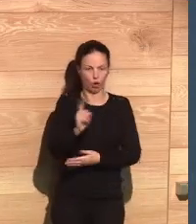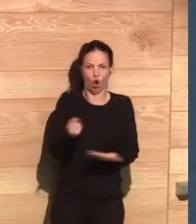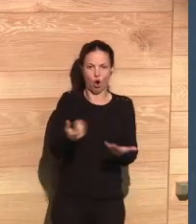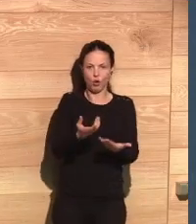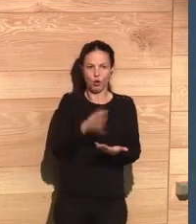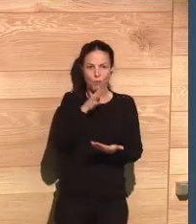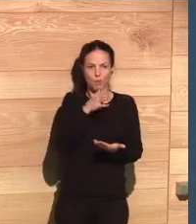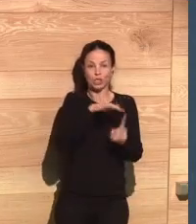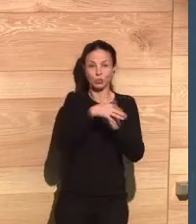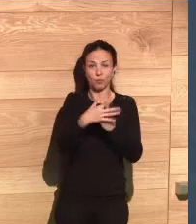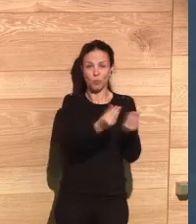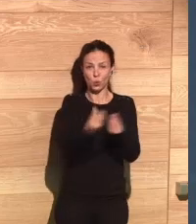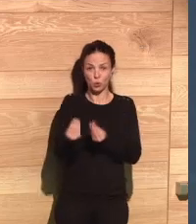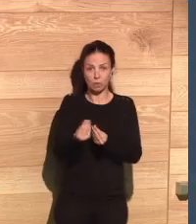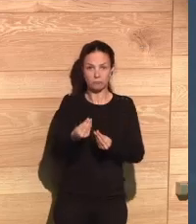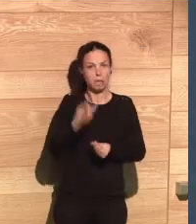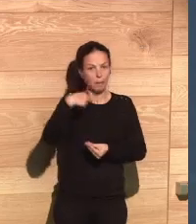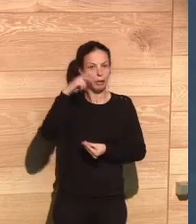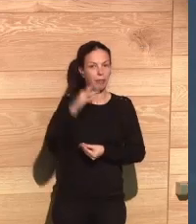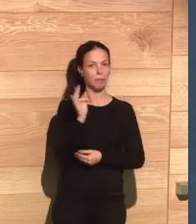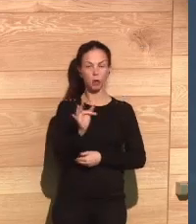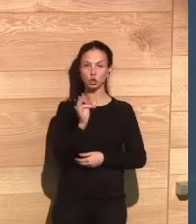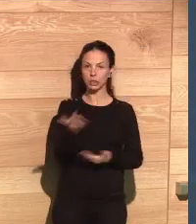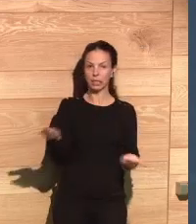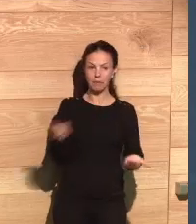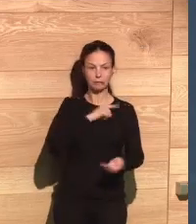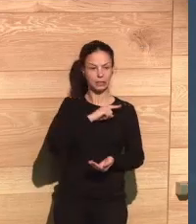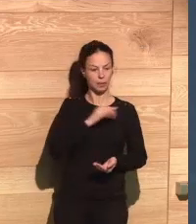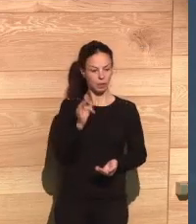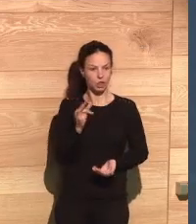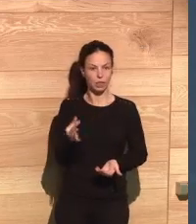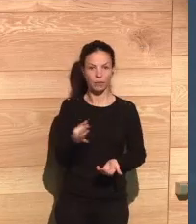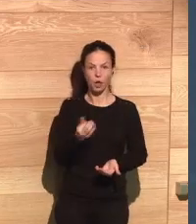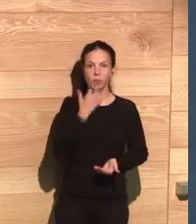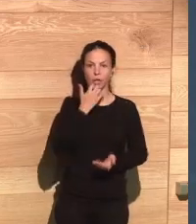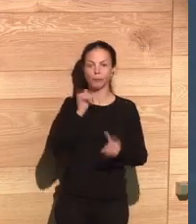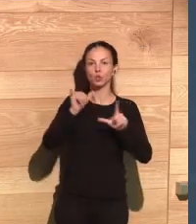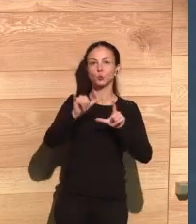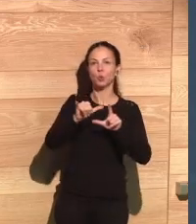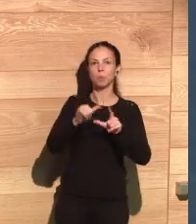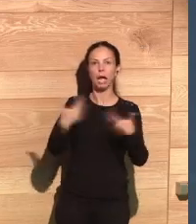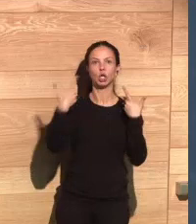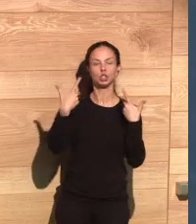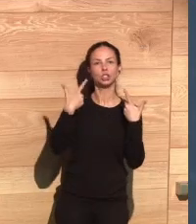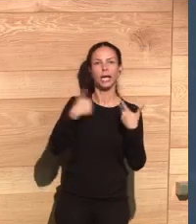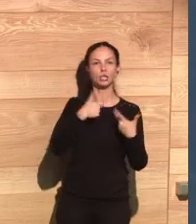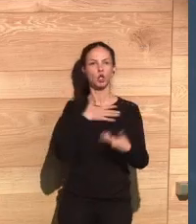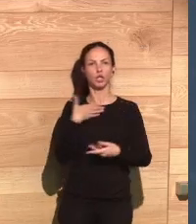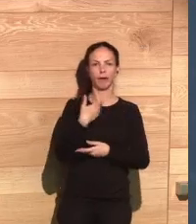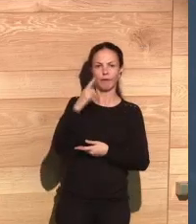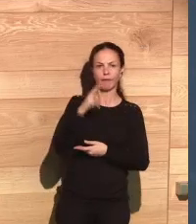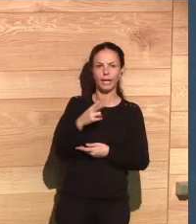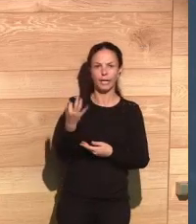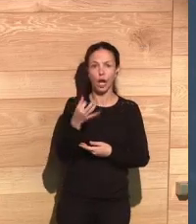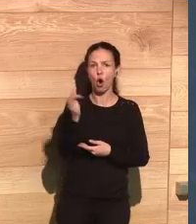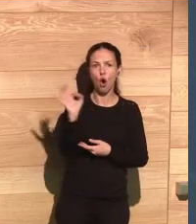so that the fact that YouTube can recommend to me what I really want to watch, or the fact that I can get prioritized on my Google searches what I